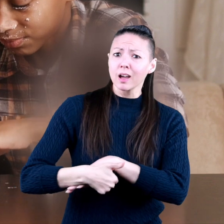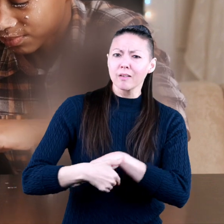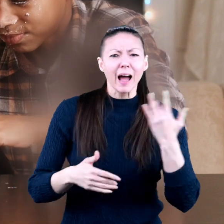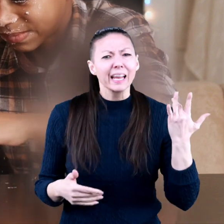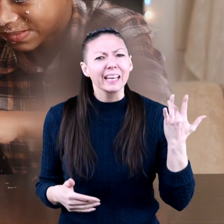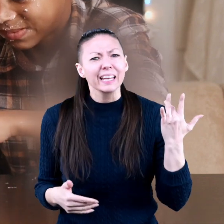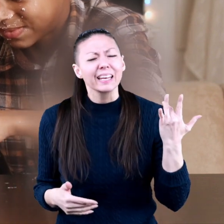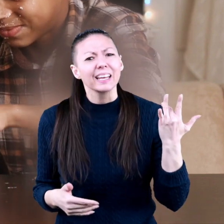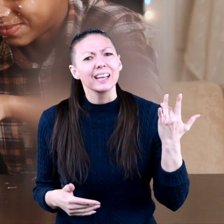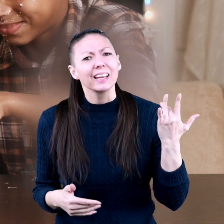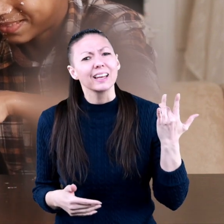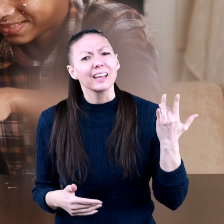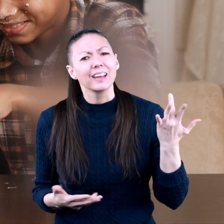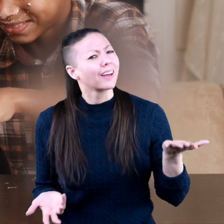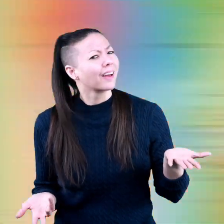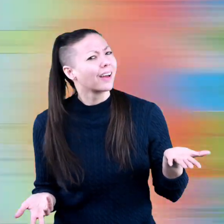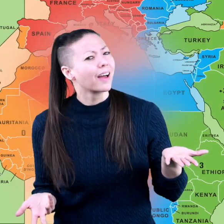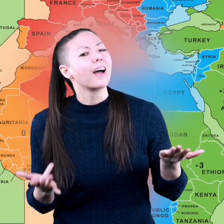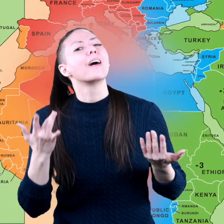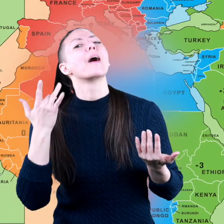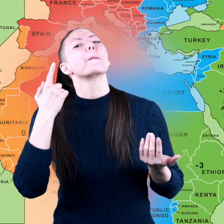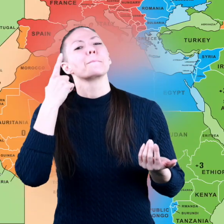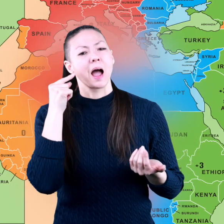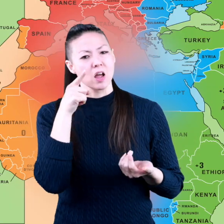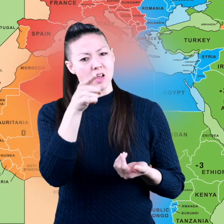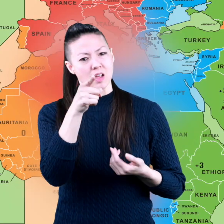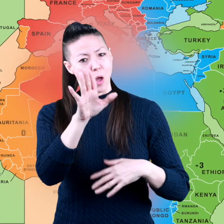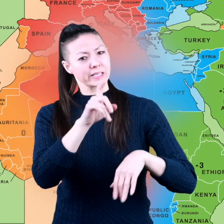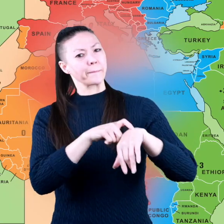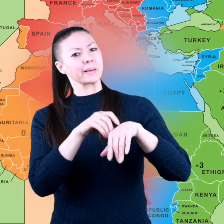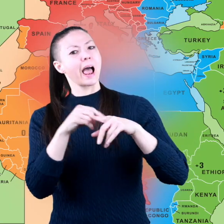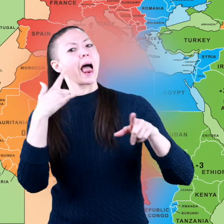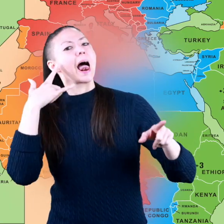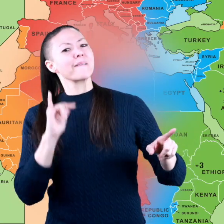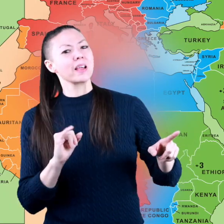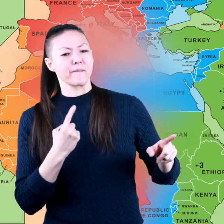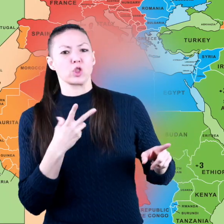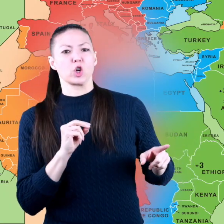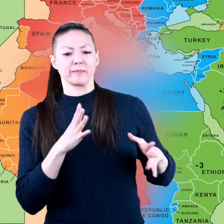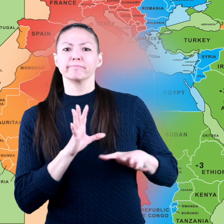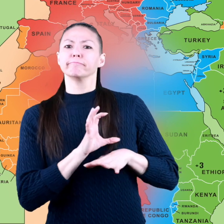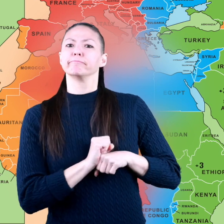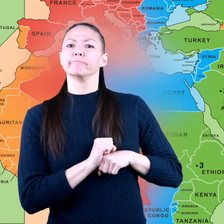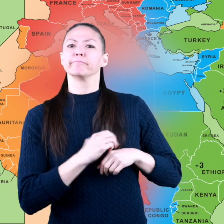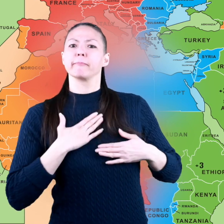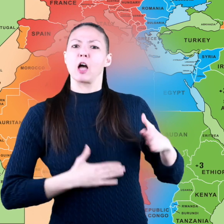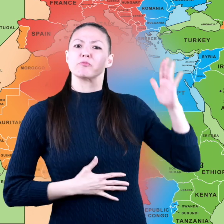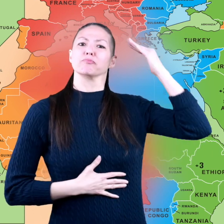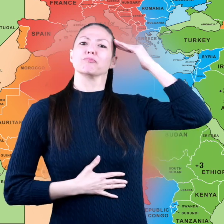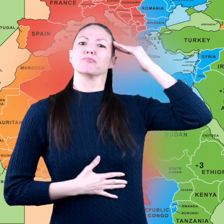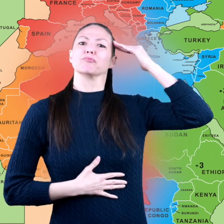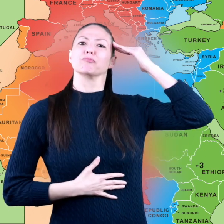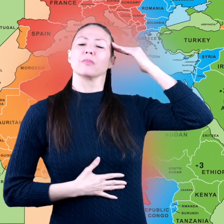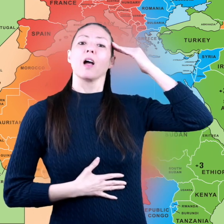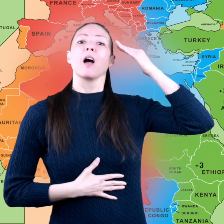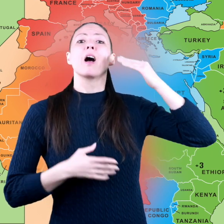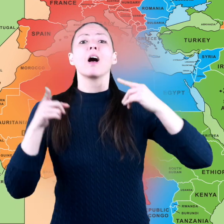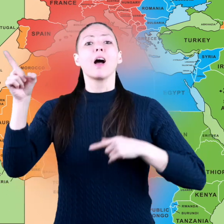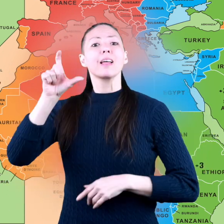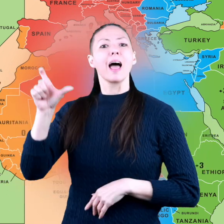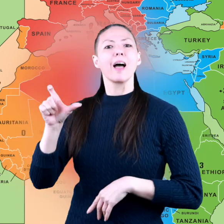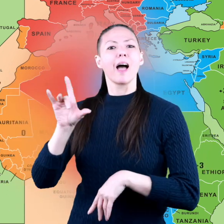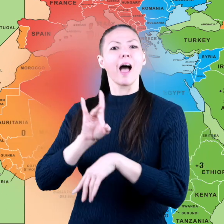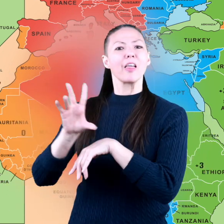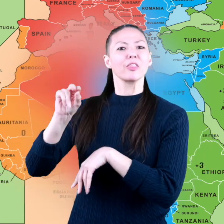Why is that? It's because when it's 11.30 a.m. in California, it's